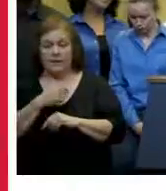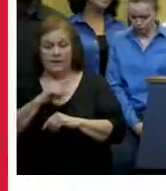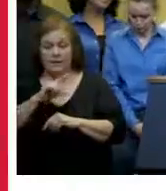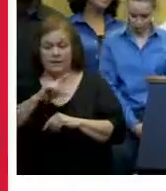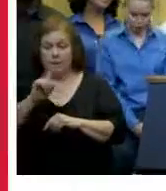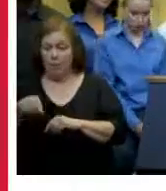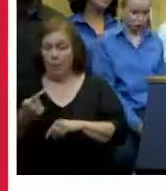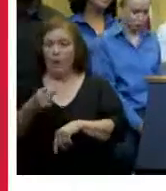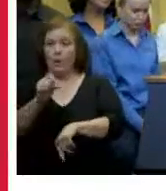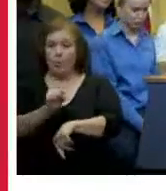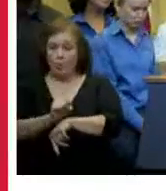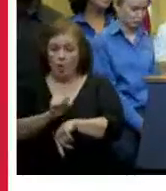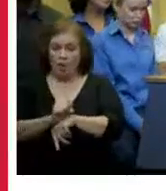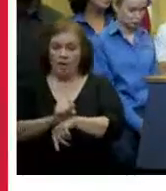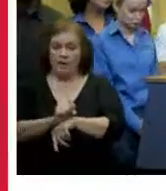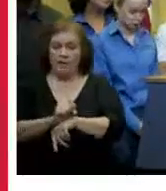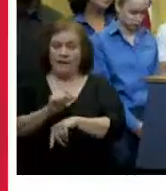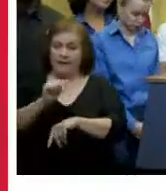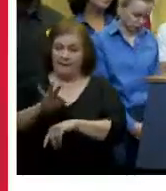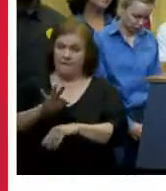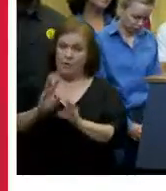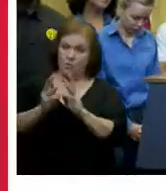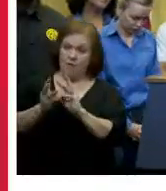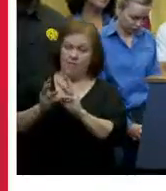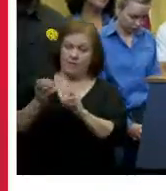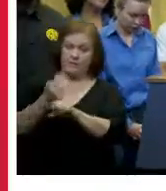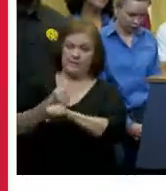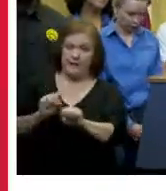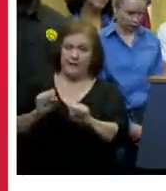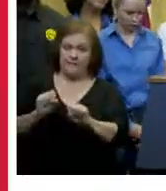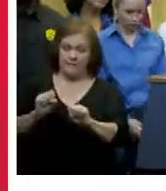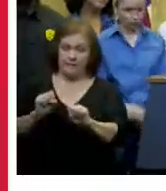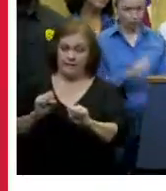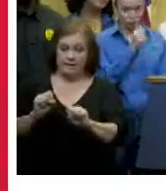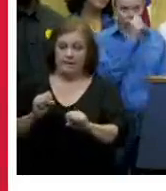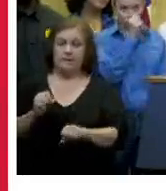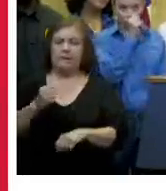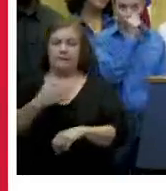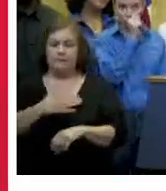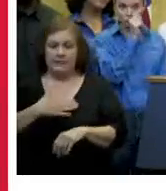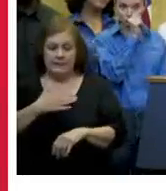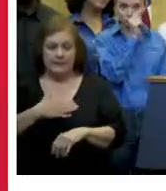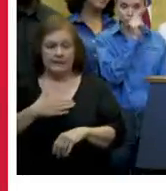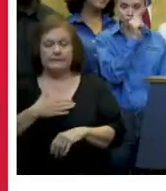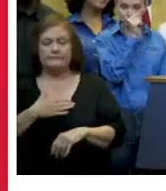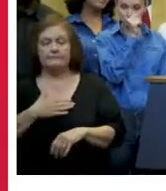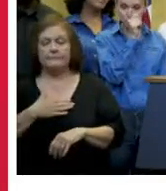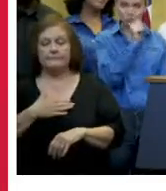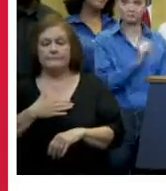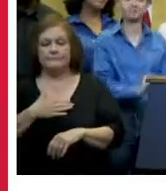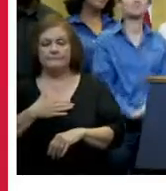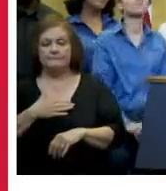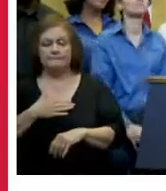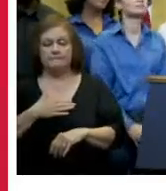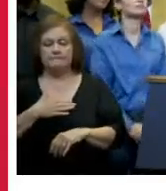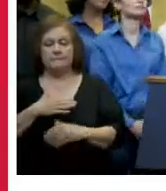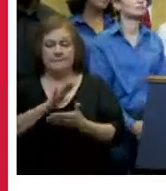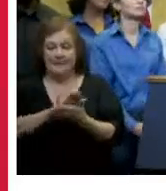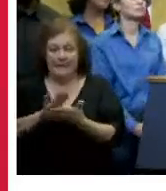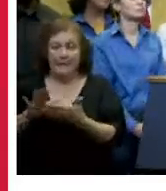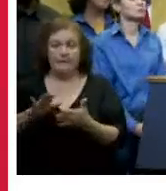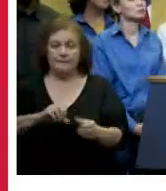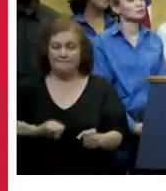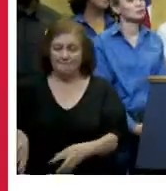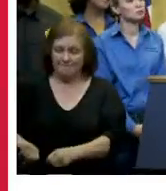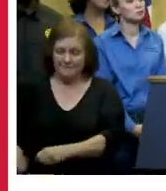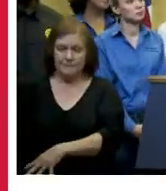so we need everyone's cooperation please secure your properties on monday we will